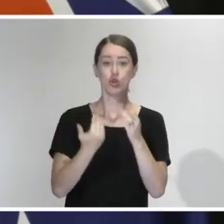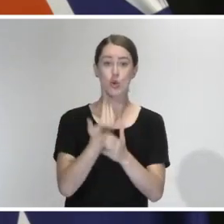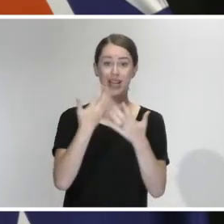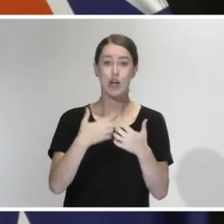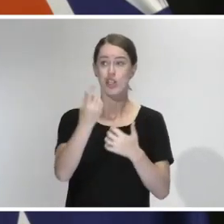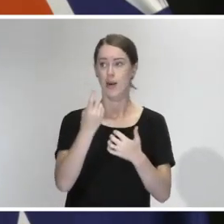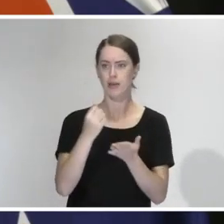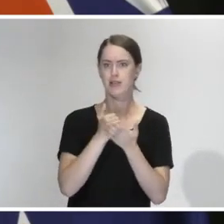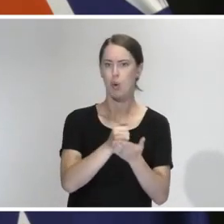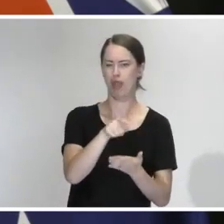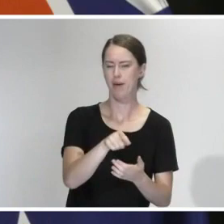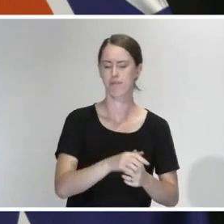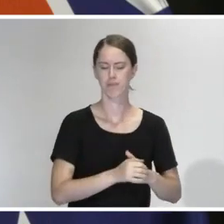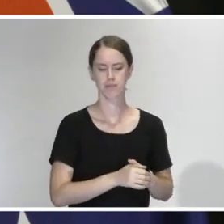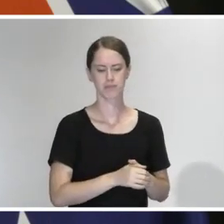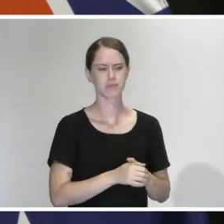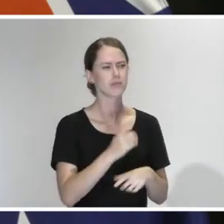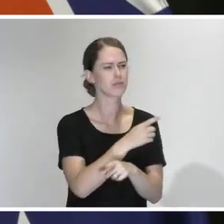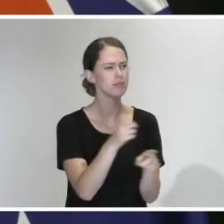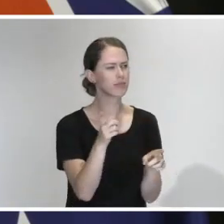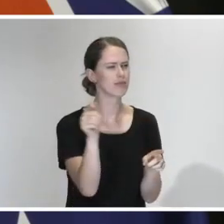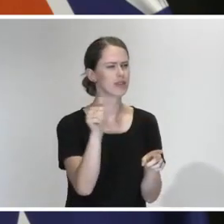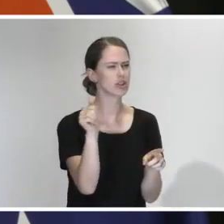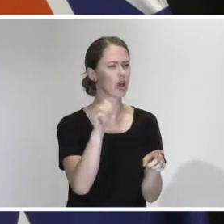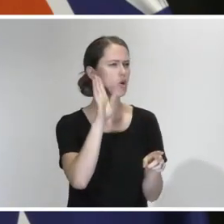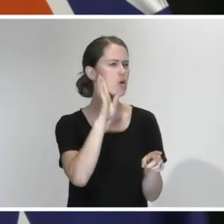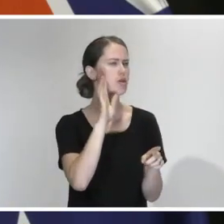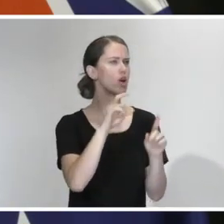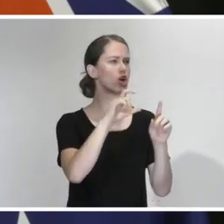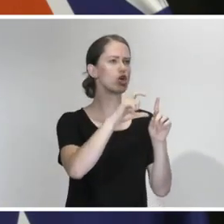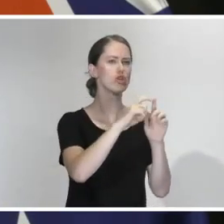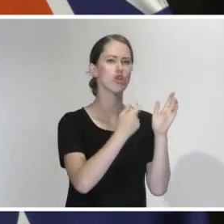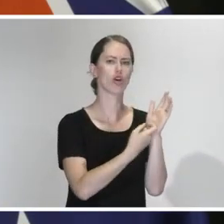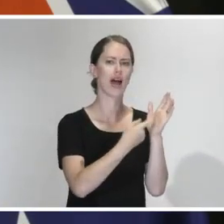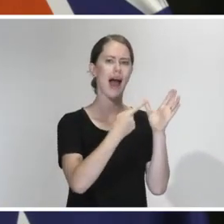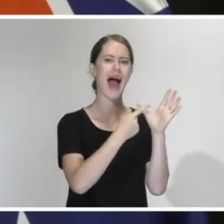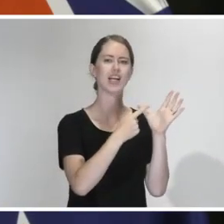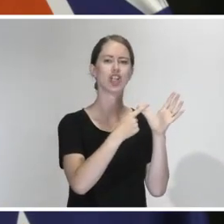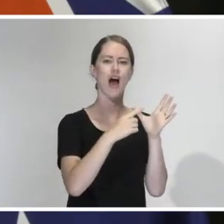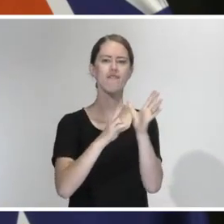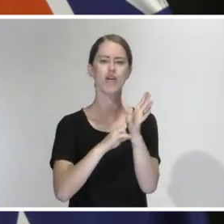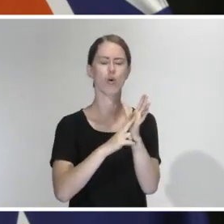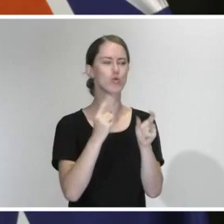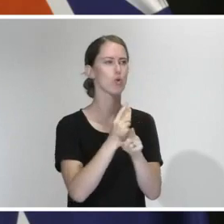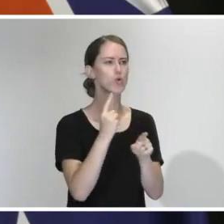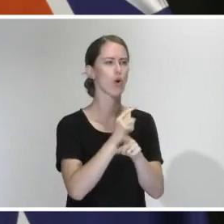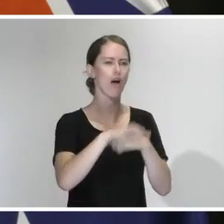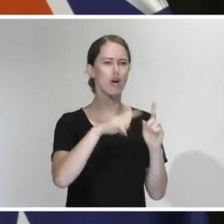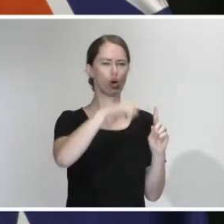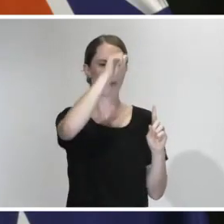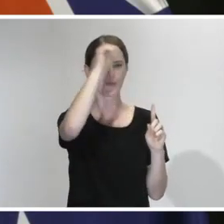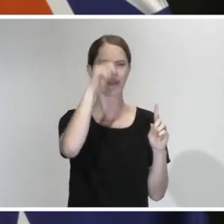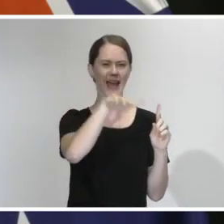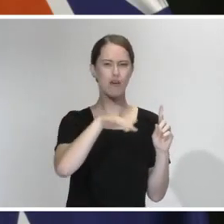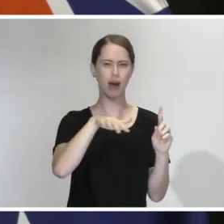solutions. And also, many of you will have heard Dr Aisha Varel speaking frequently about her knowledge there.